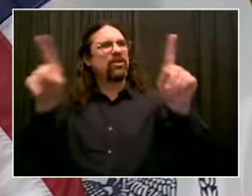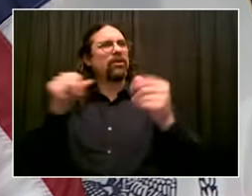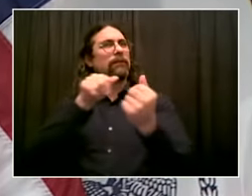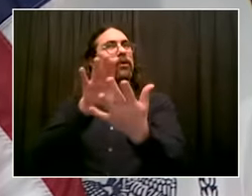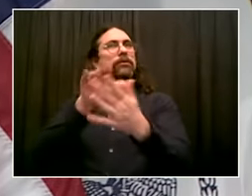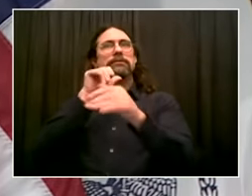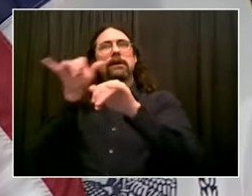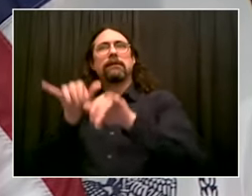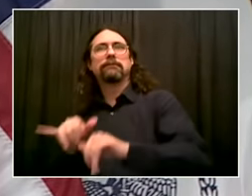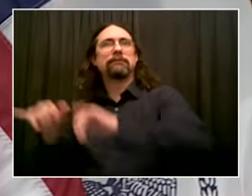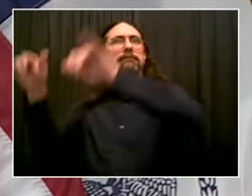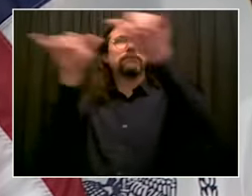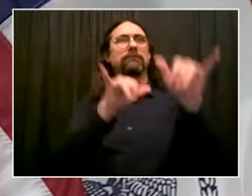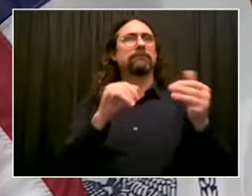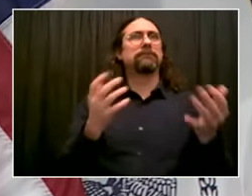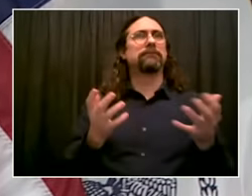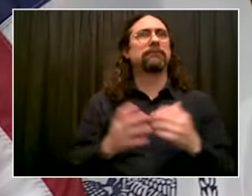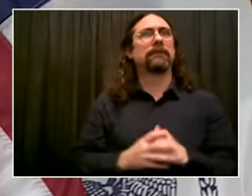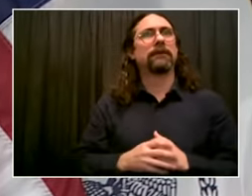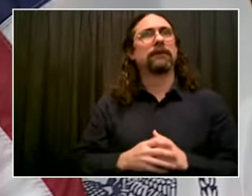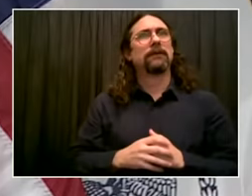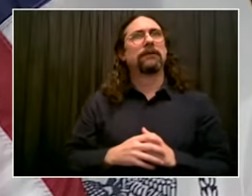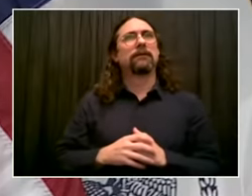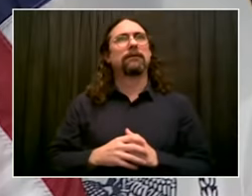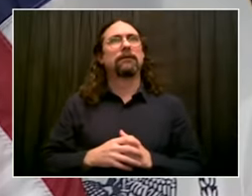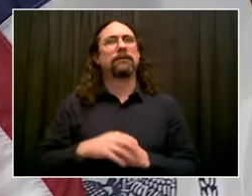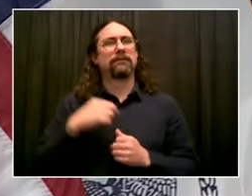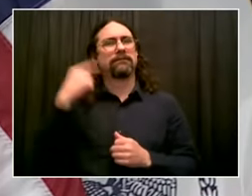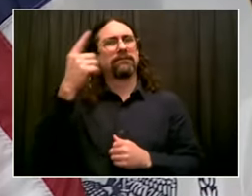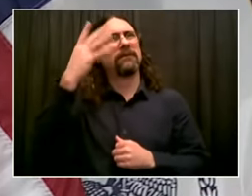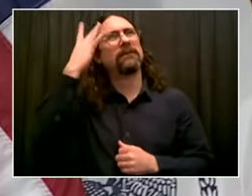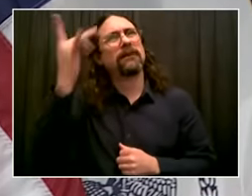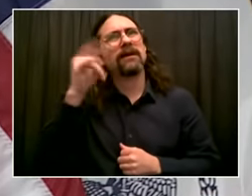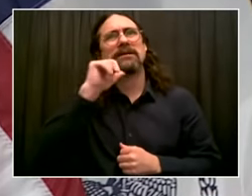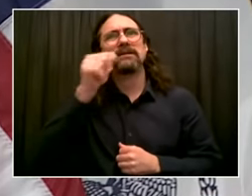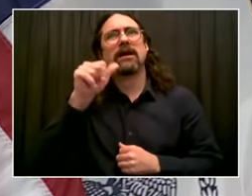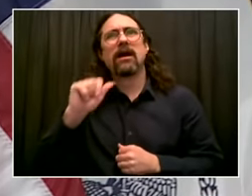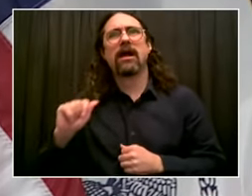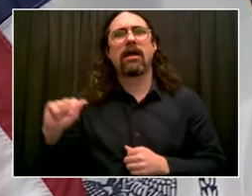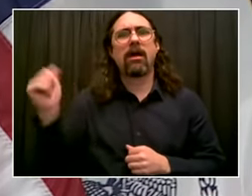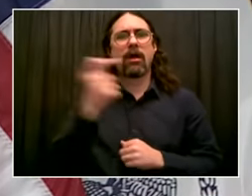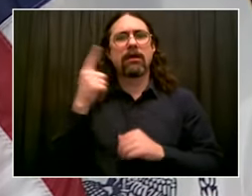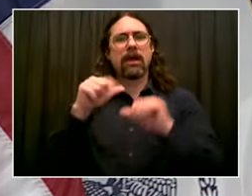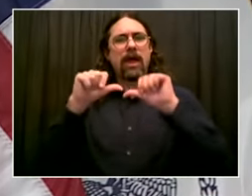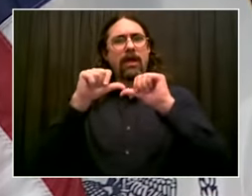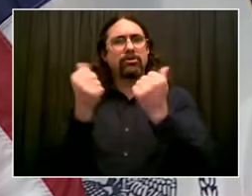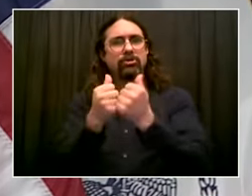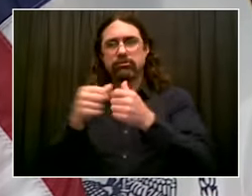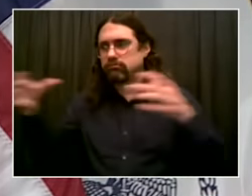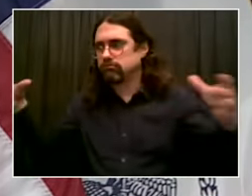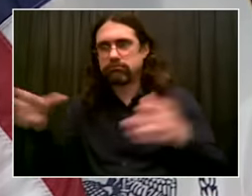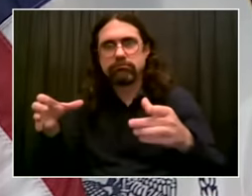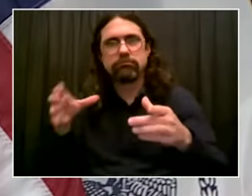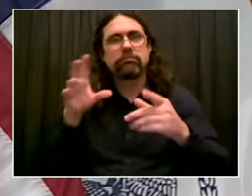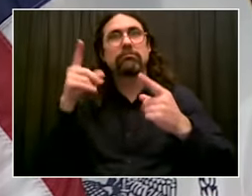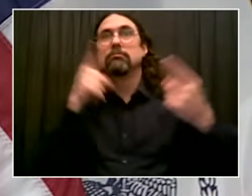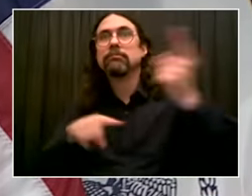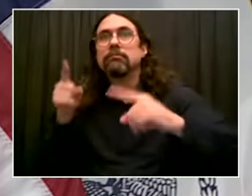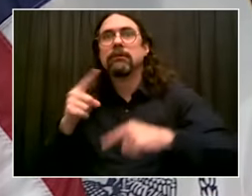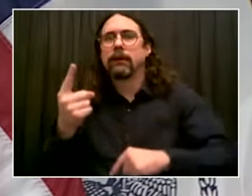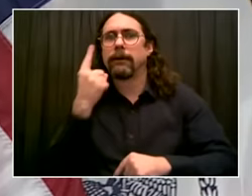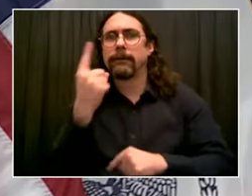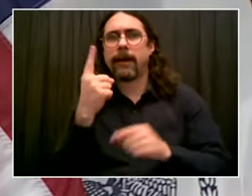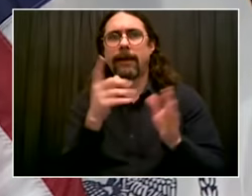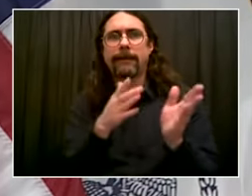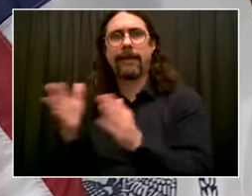Okay. Well, Gersh, you present the world in a colorful manner. I think there's a very coherent strategy called Vision Zero,